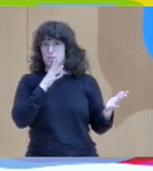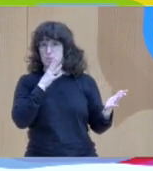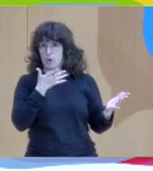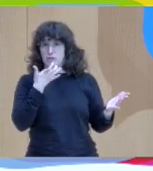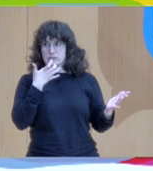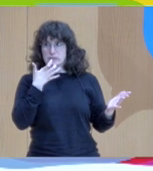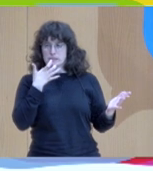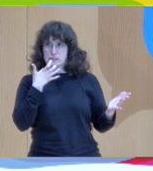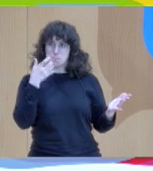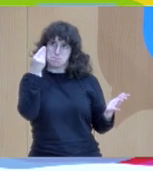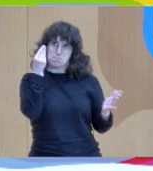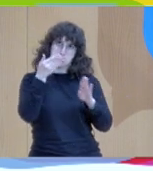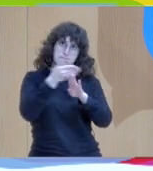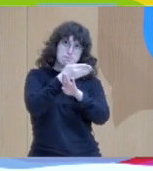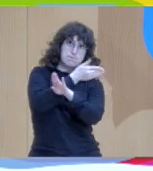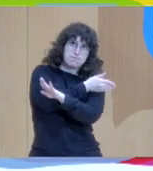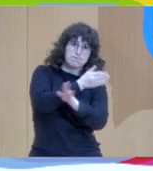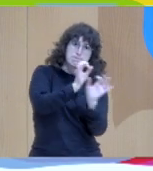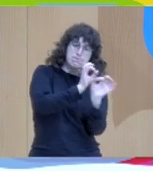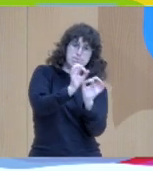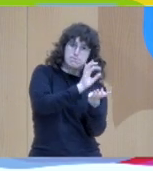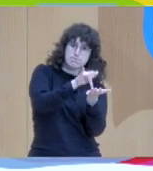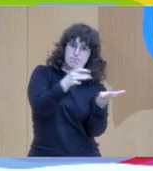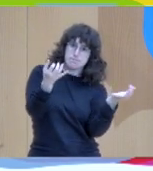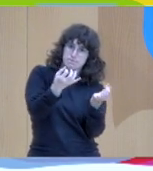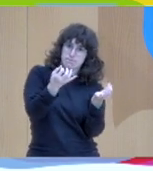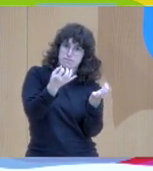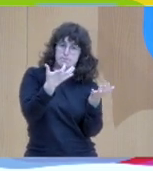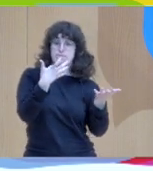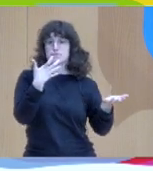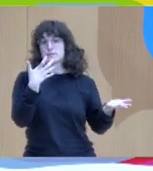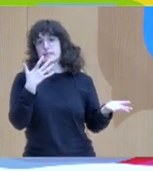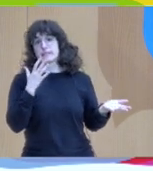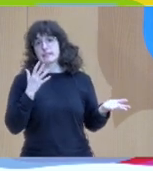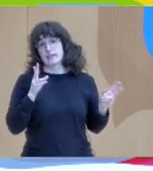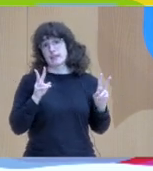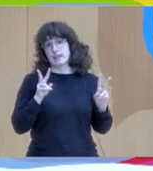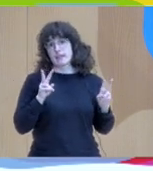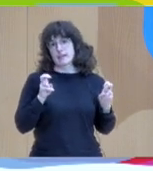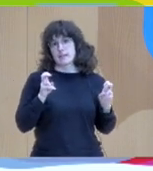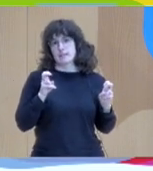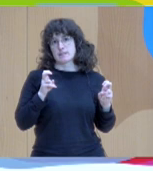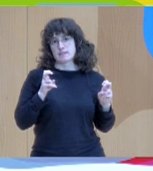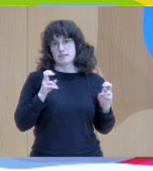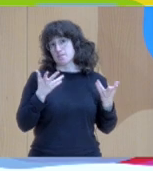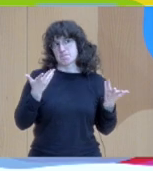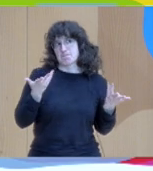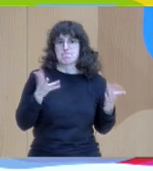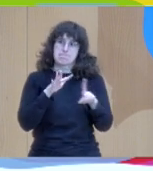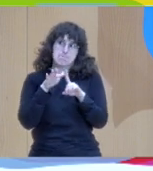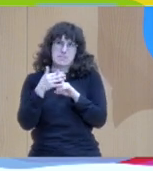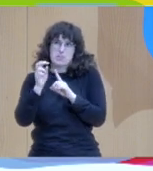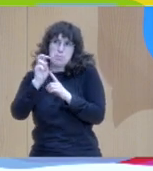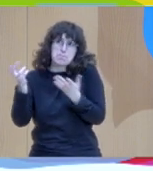in the case that you're not working with, it's abstract. But if you're working with the case, you are